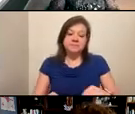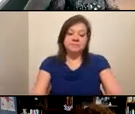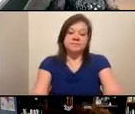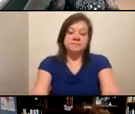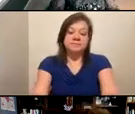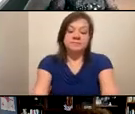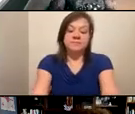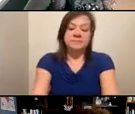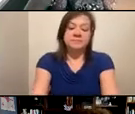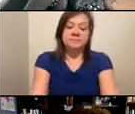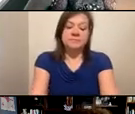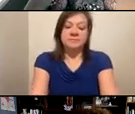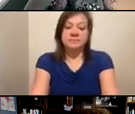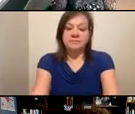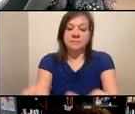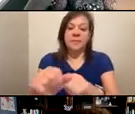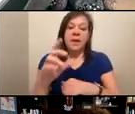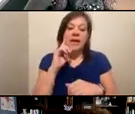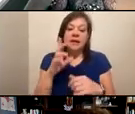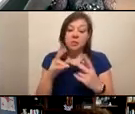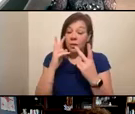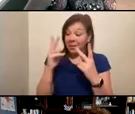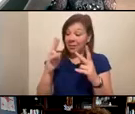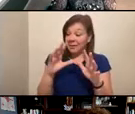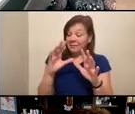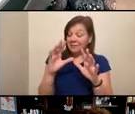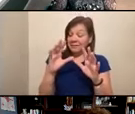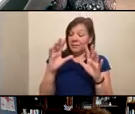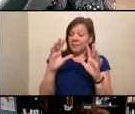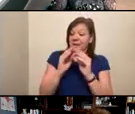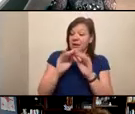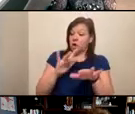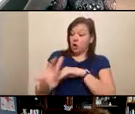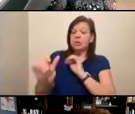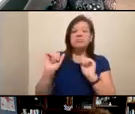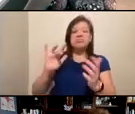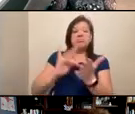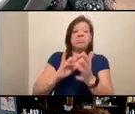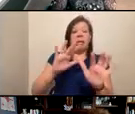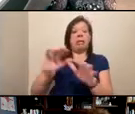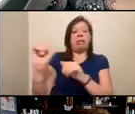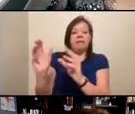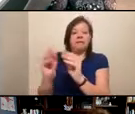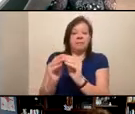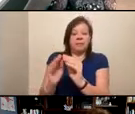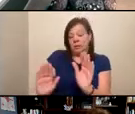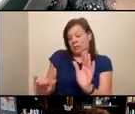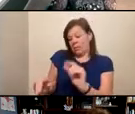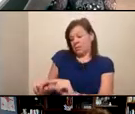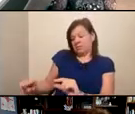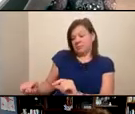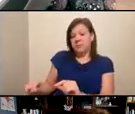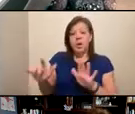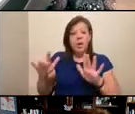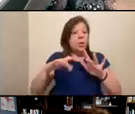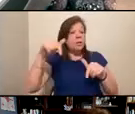If you need to leave the meeting early, you can leave it by clicking on the Leave Meeting button in the lower right corner. A recording of